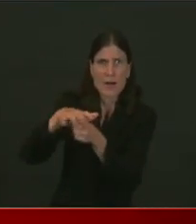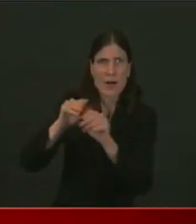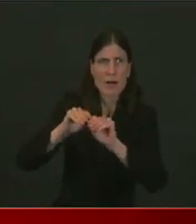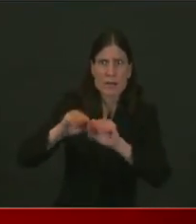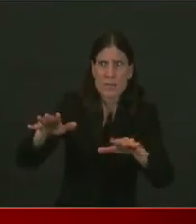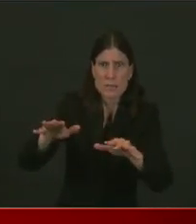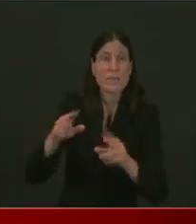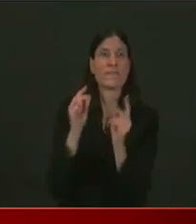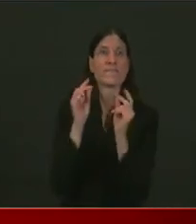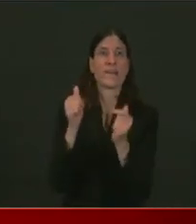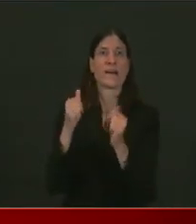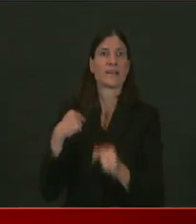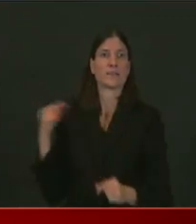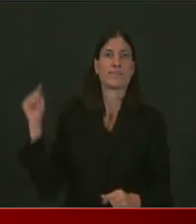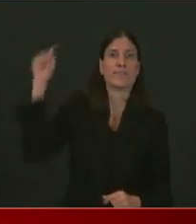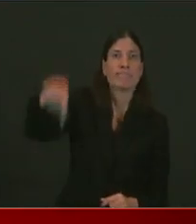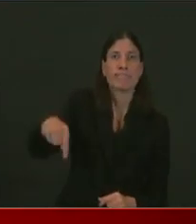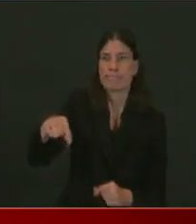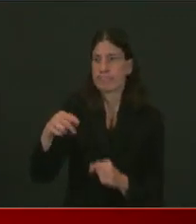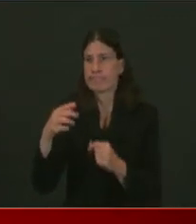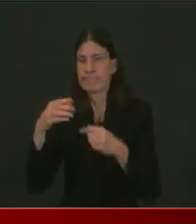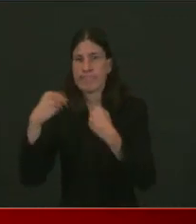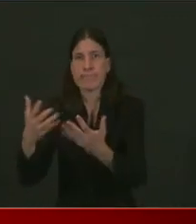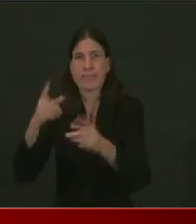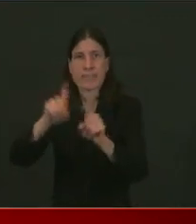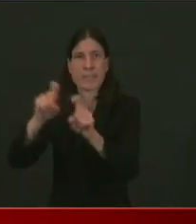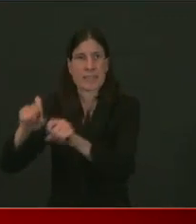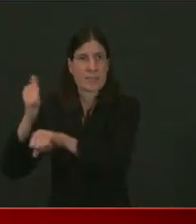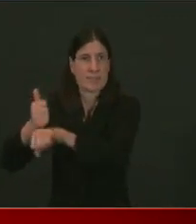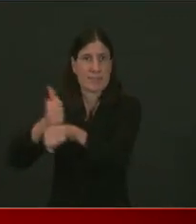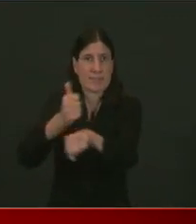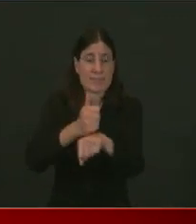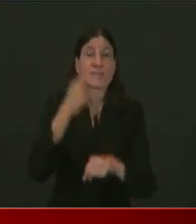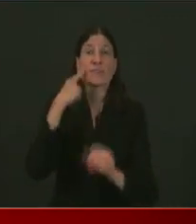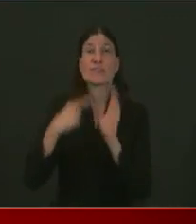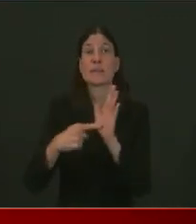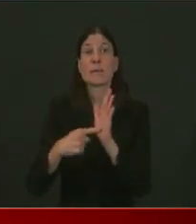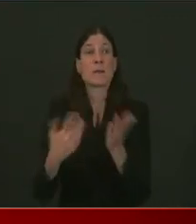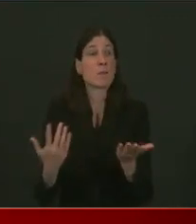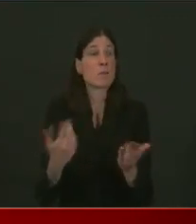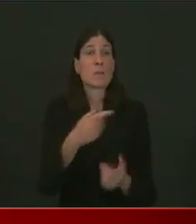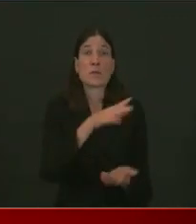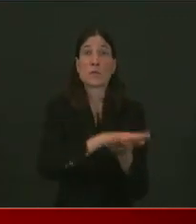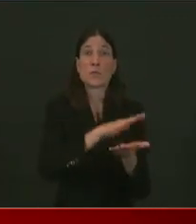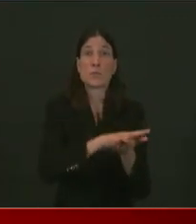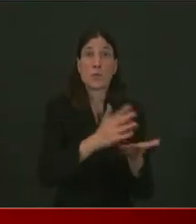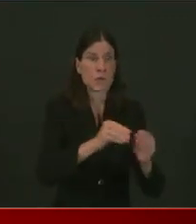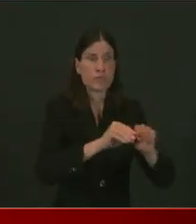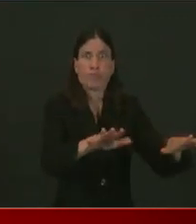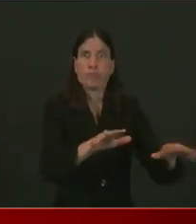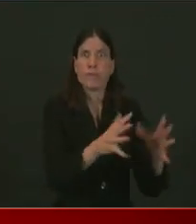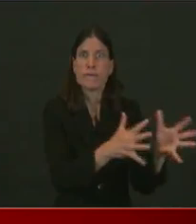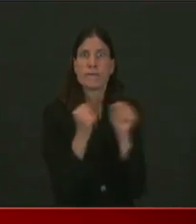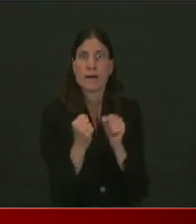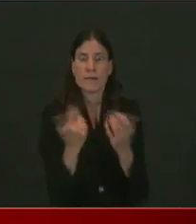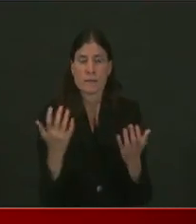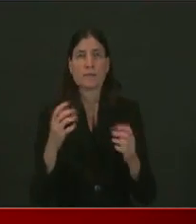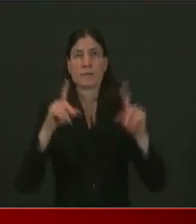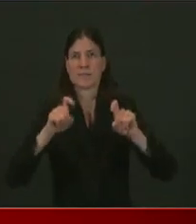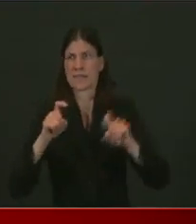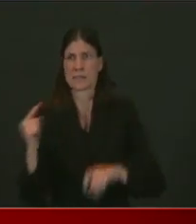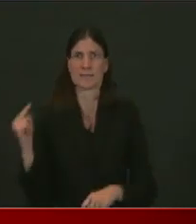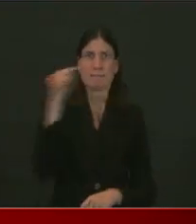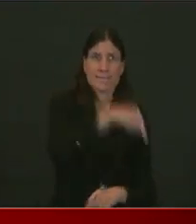happen in a nursing home, maybe in a school. I don't know where. In a